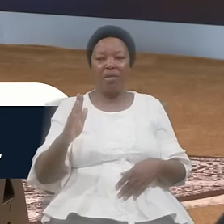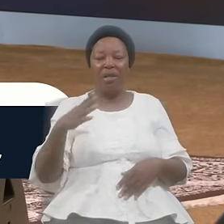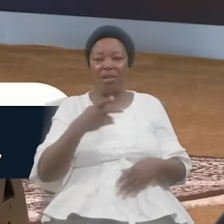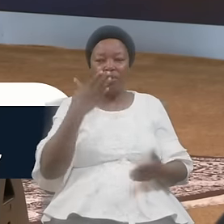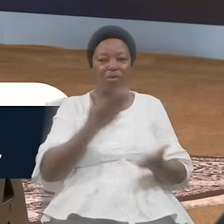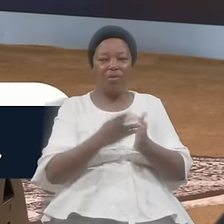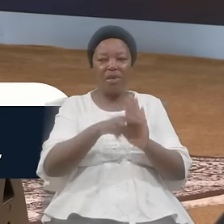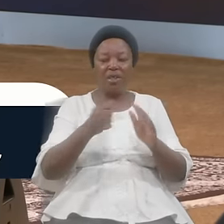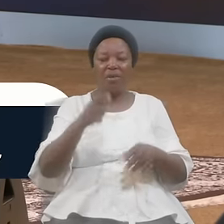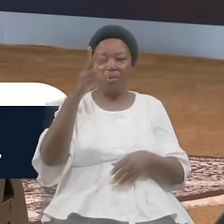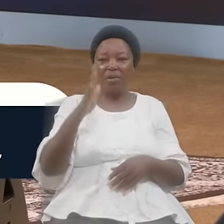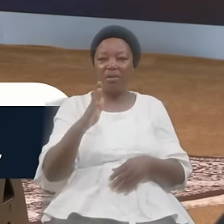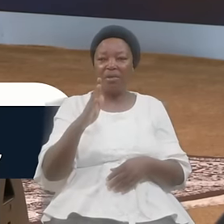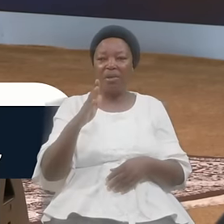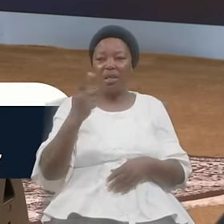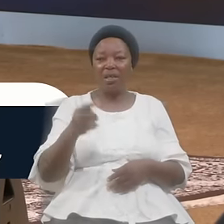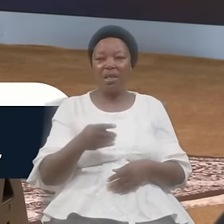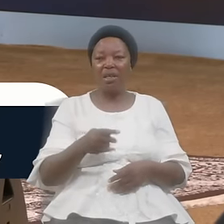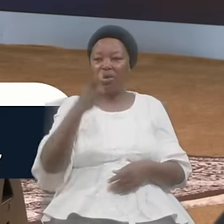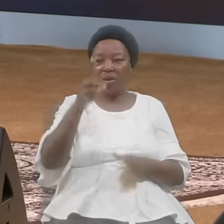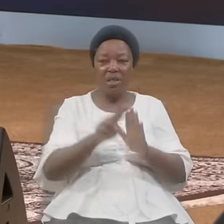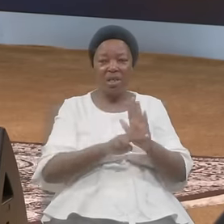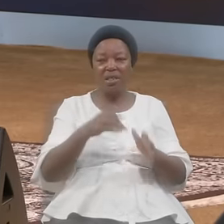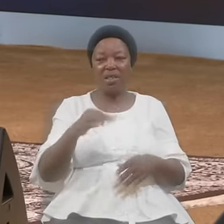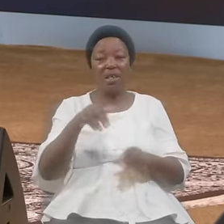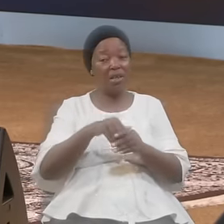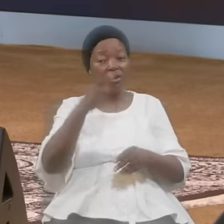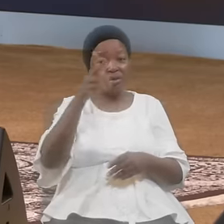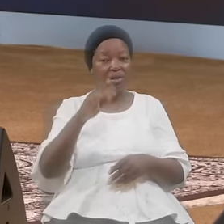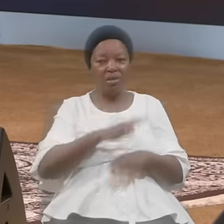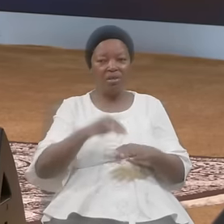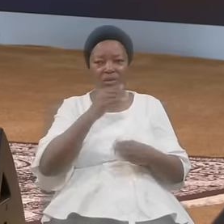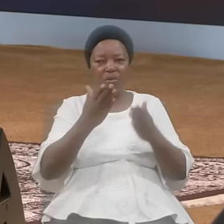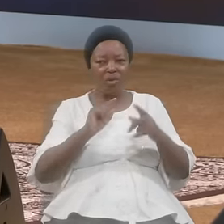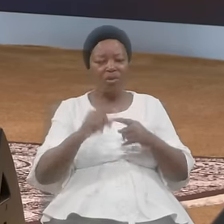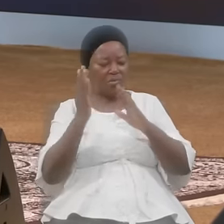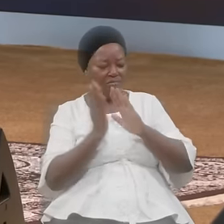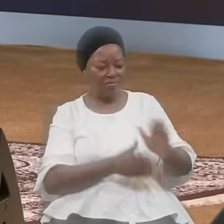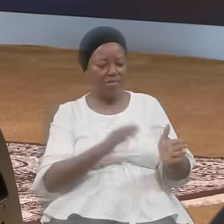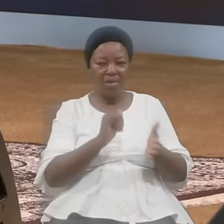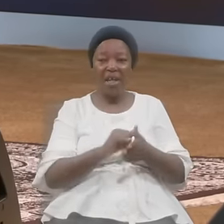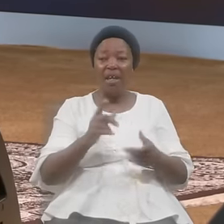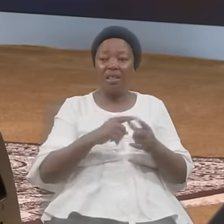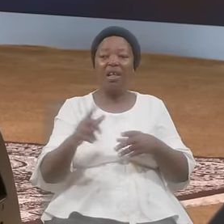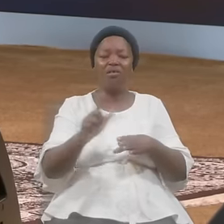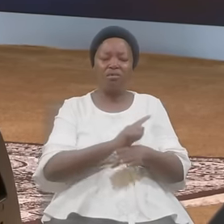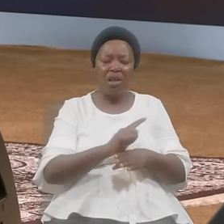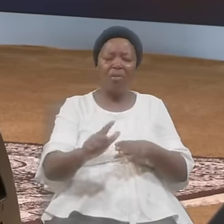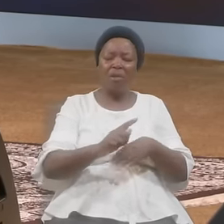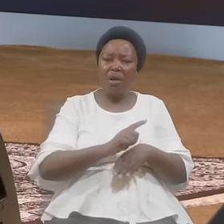Of God The Godliness In God He Doesn't Want To Leave That Aside And Just Live Live